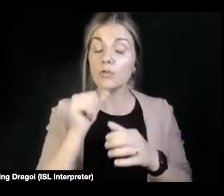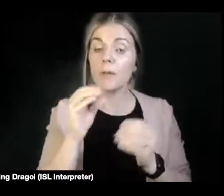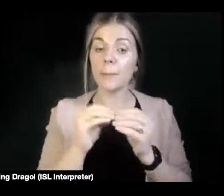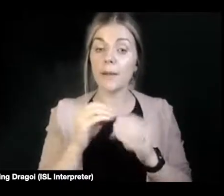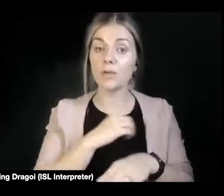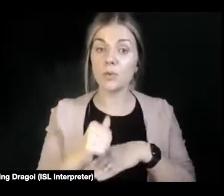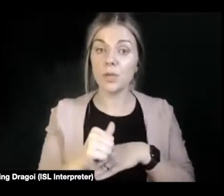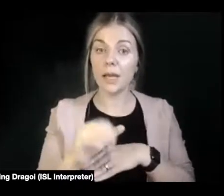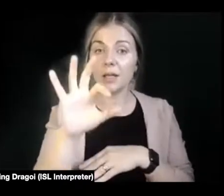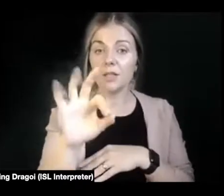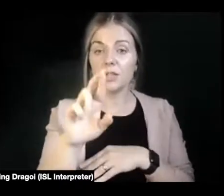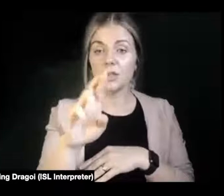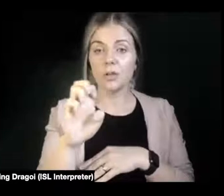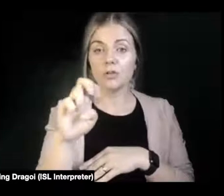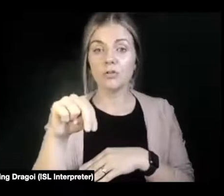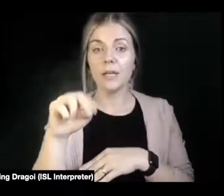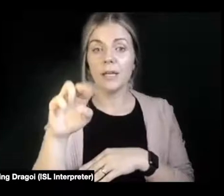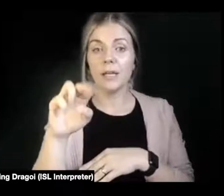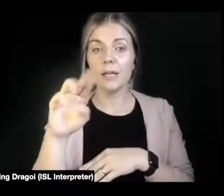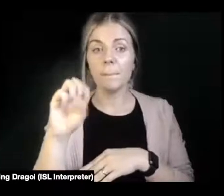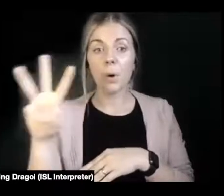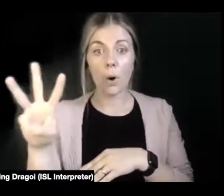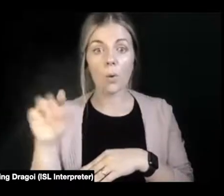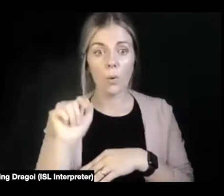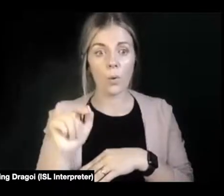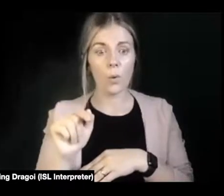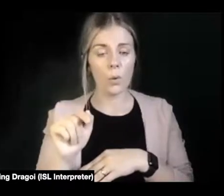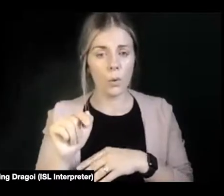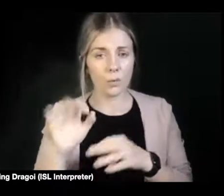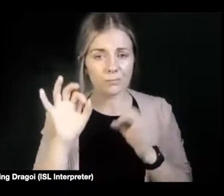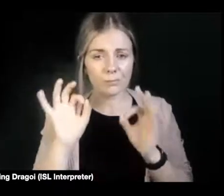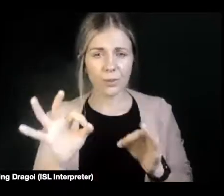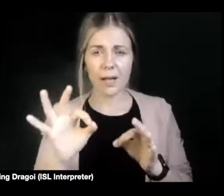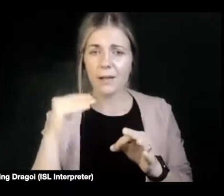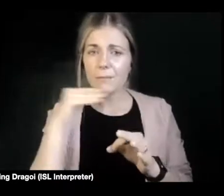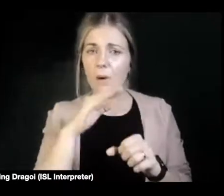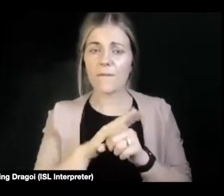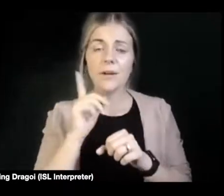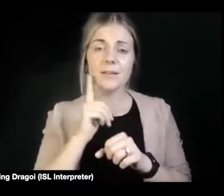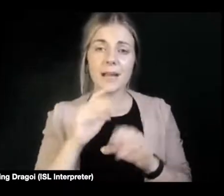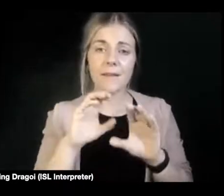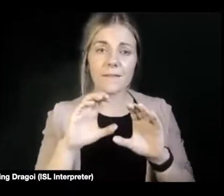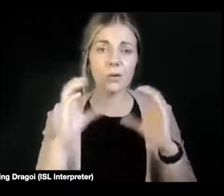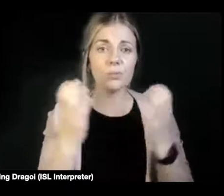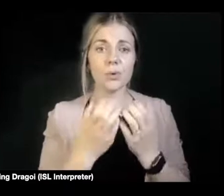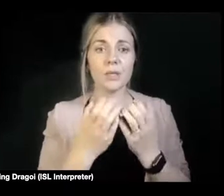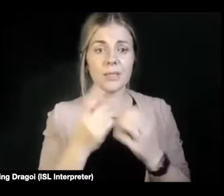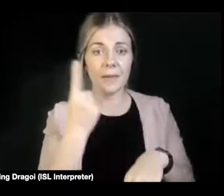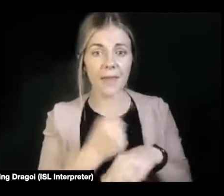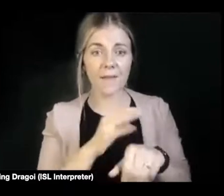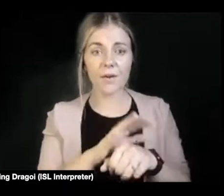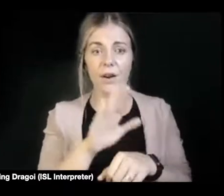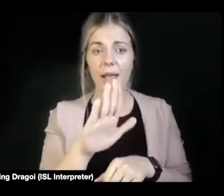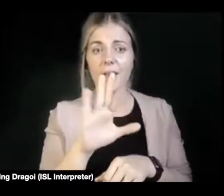Greenbow, because they are vastly important to the deaf community. They're there for LGBTQIA+.